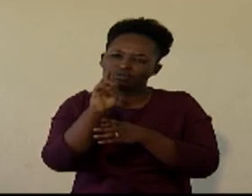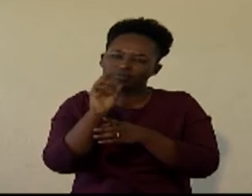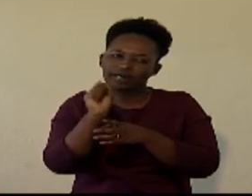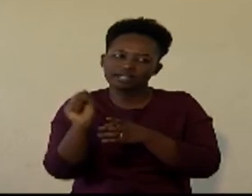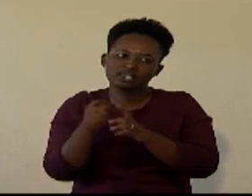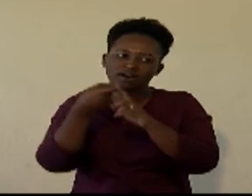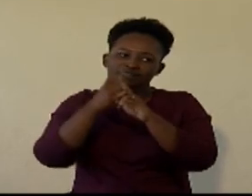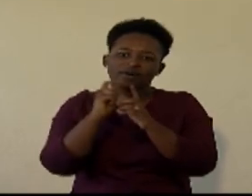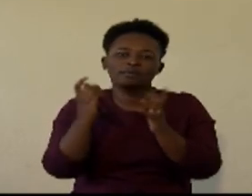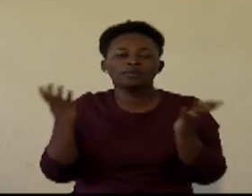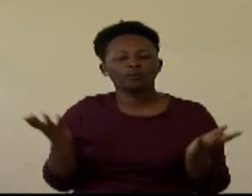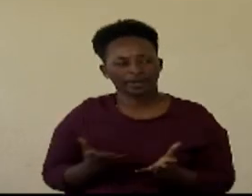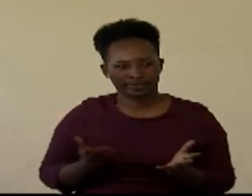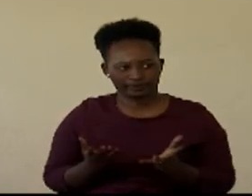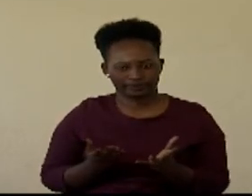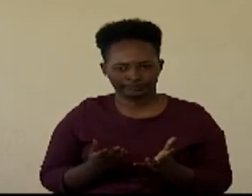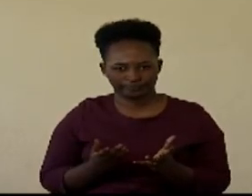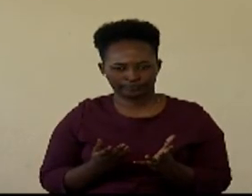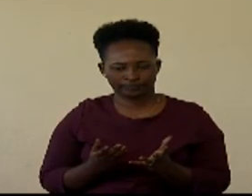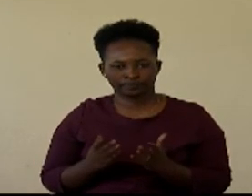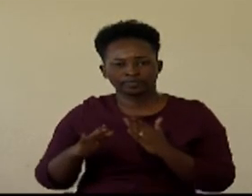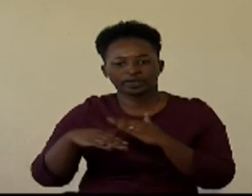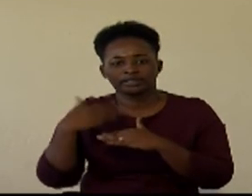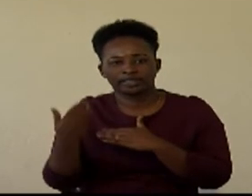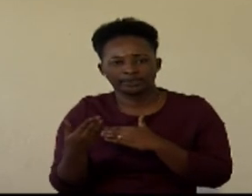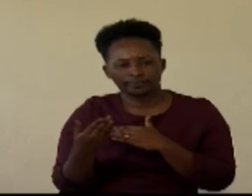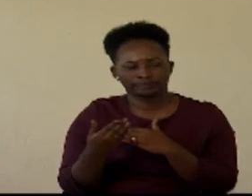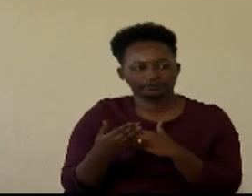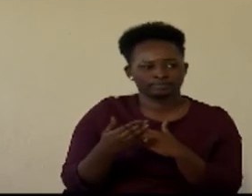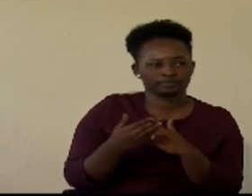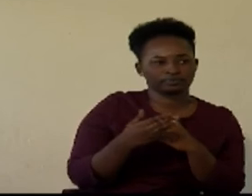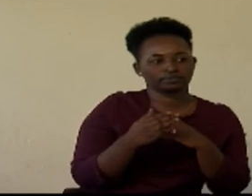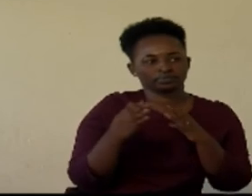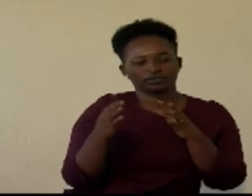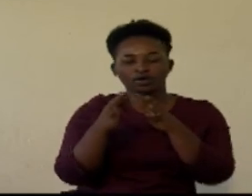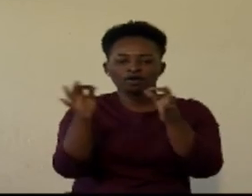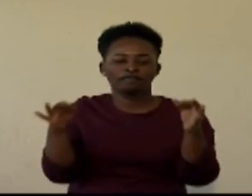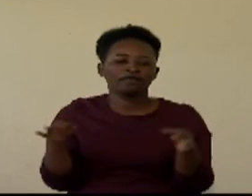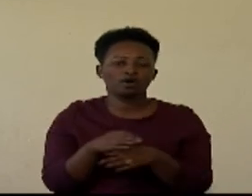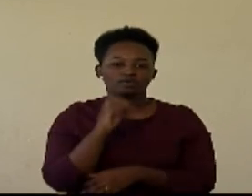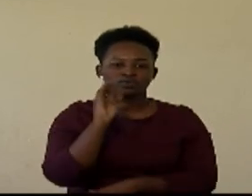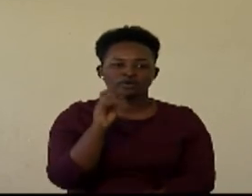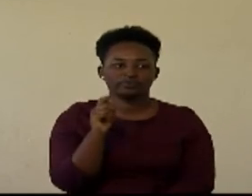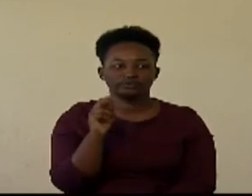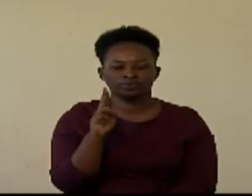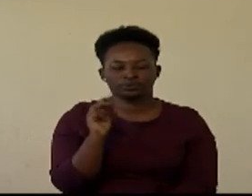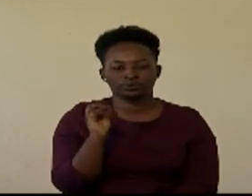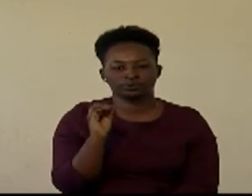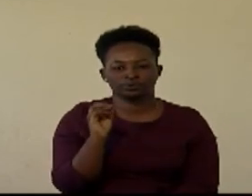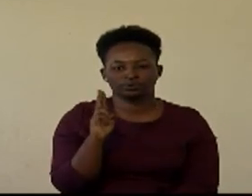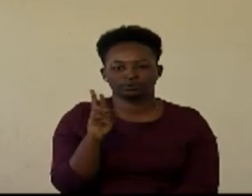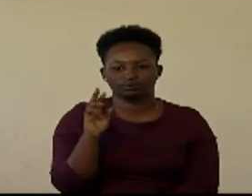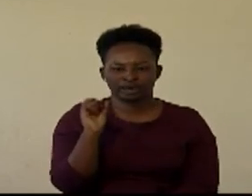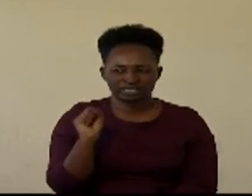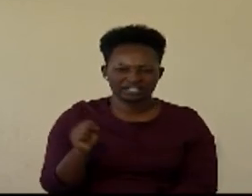cell division has not worked out which takes us to this the forms of tumors the names that you've always heard